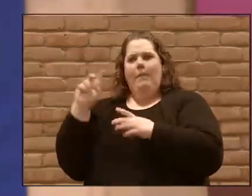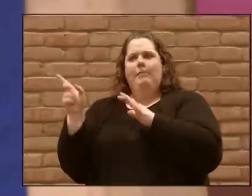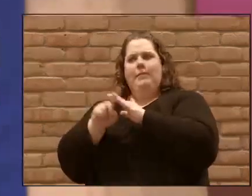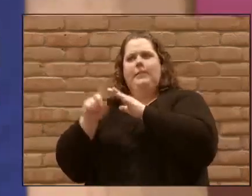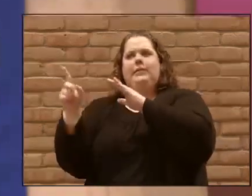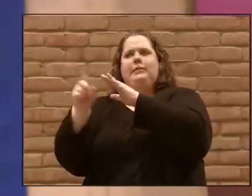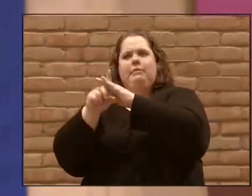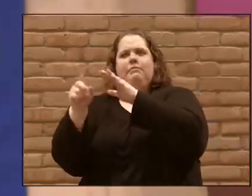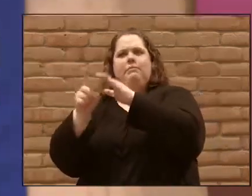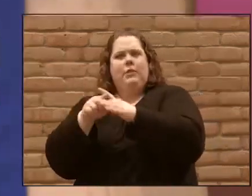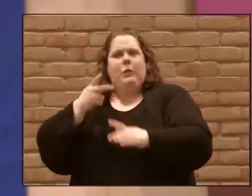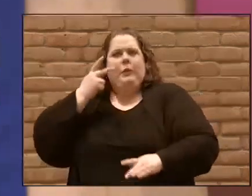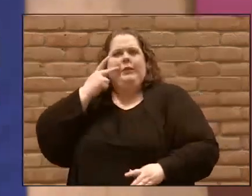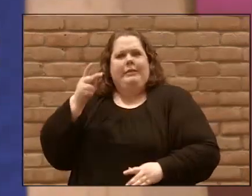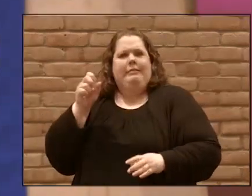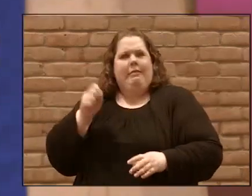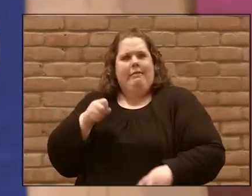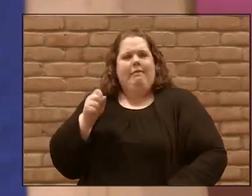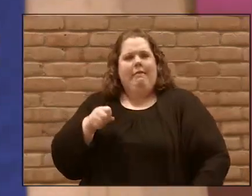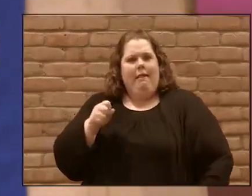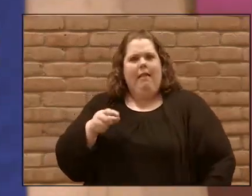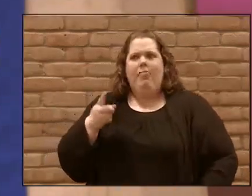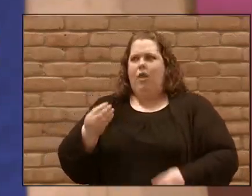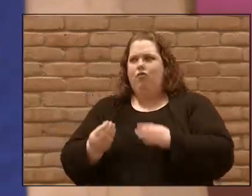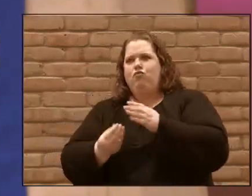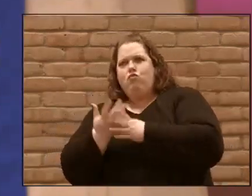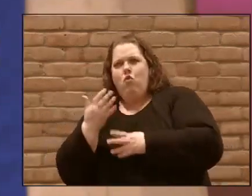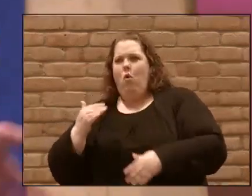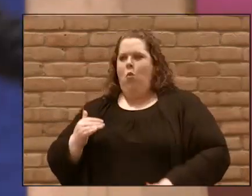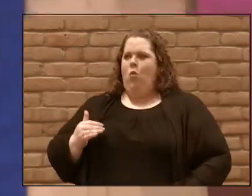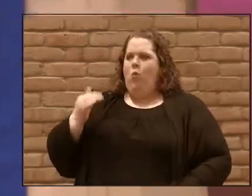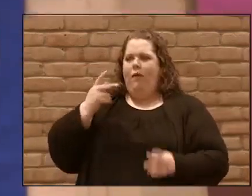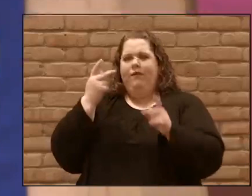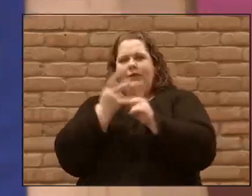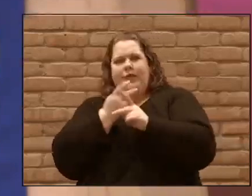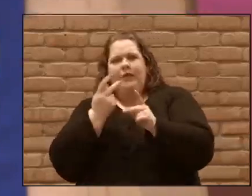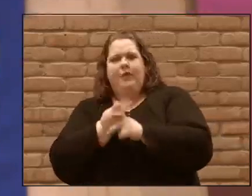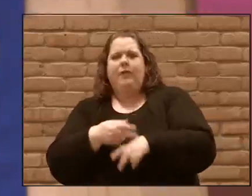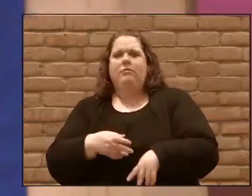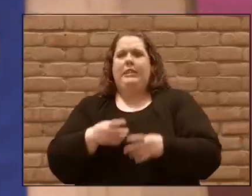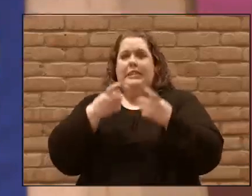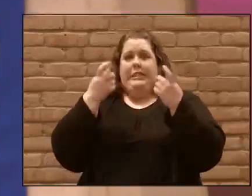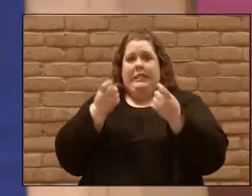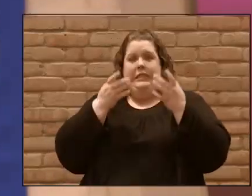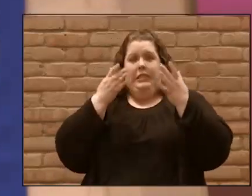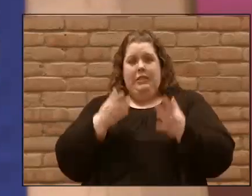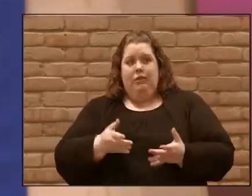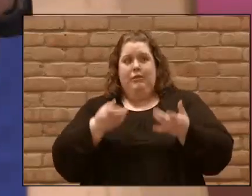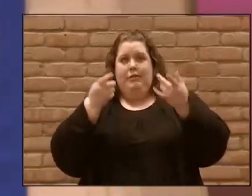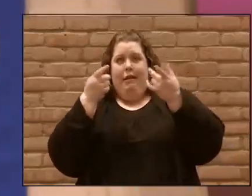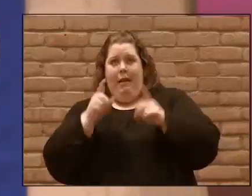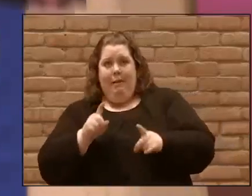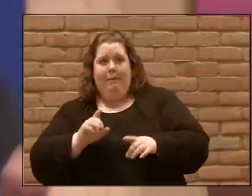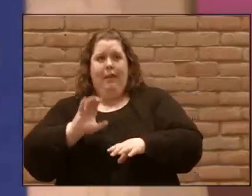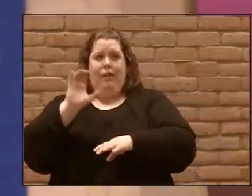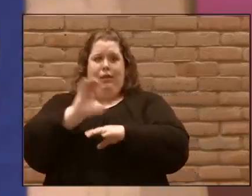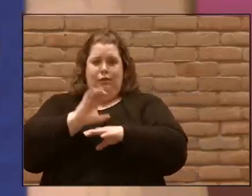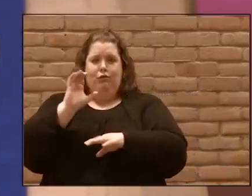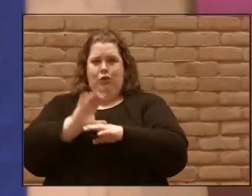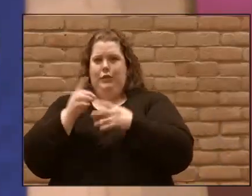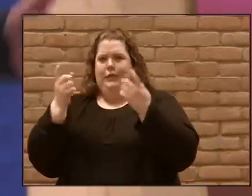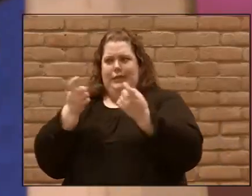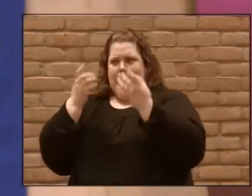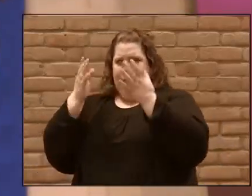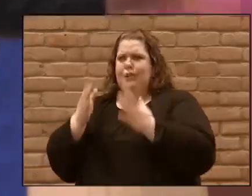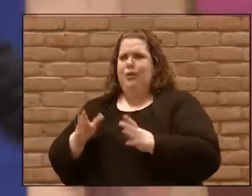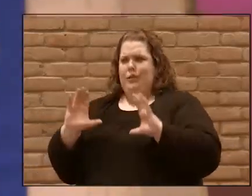of Acts and as they're grown and trying to figure it out. And sinners are sinners. And the church is made up of sinners. Our community is made up